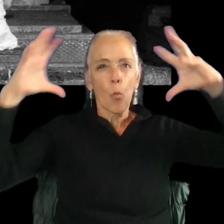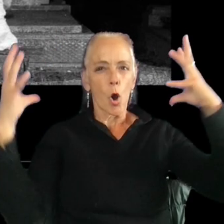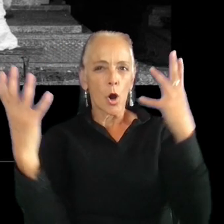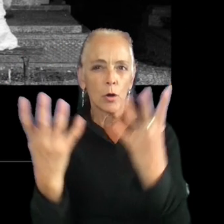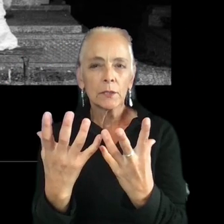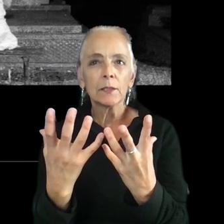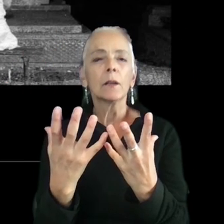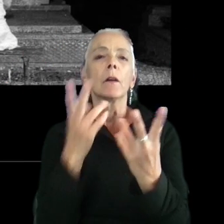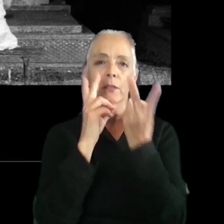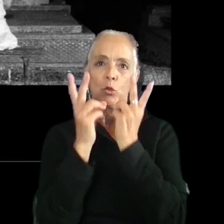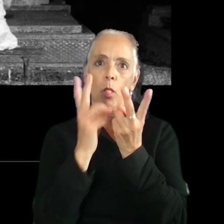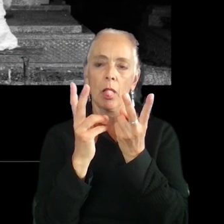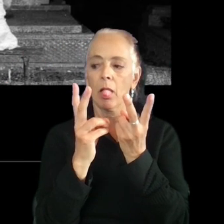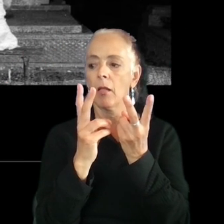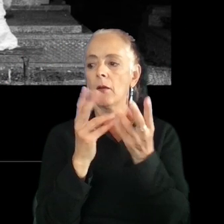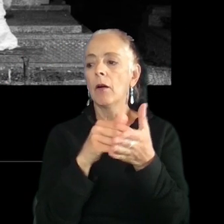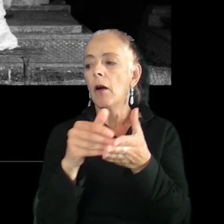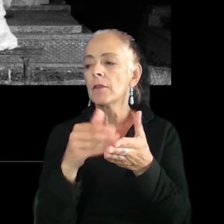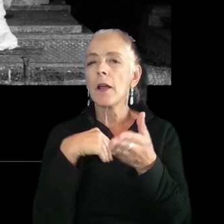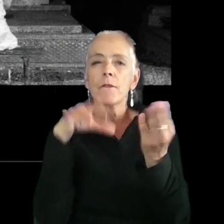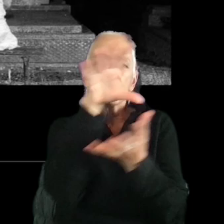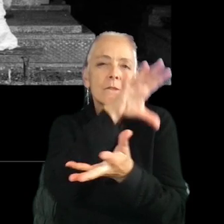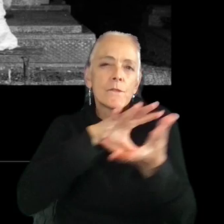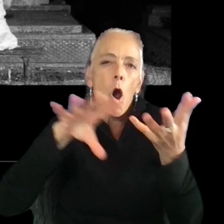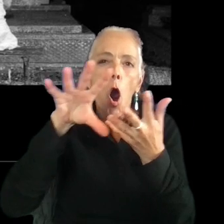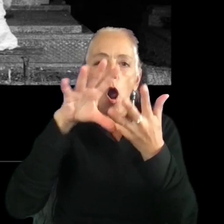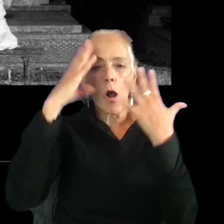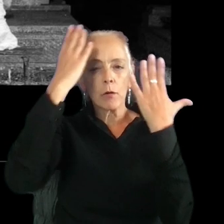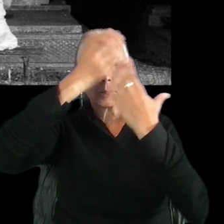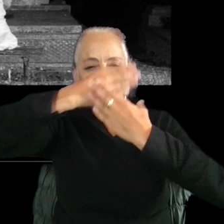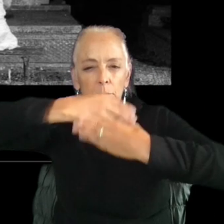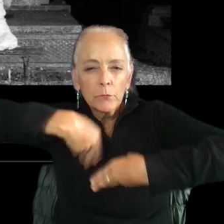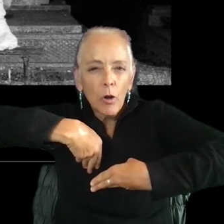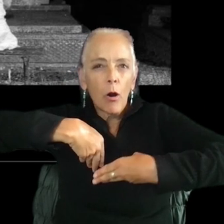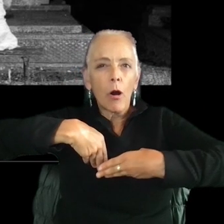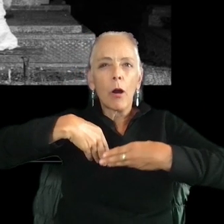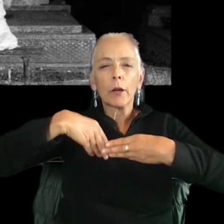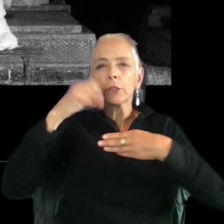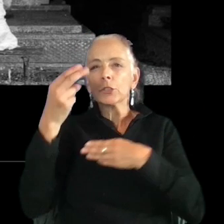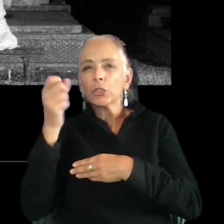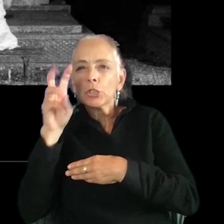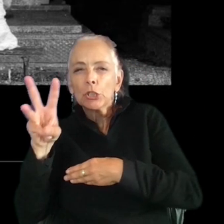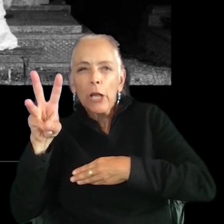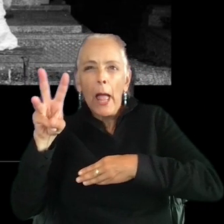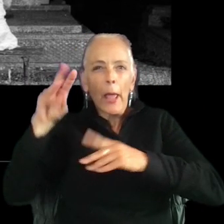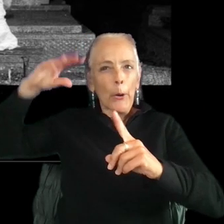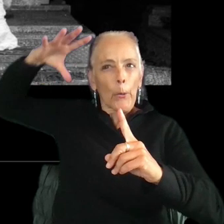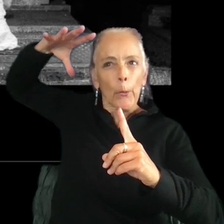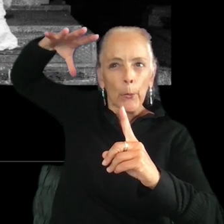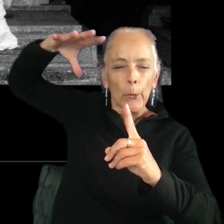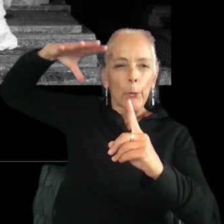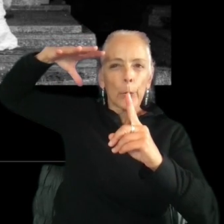these visuals, which are frequently full of fog, darkness, and extreme shadows. And they are